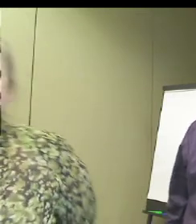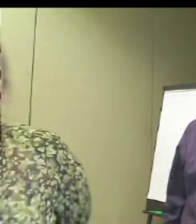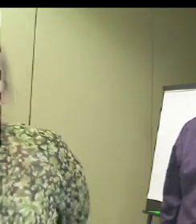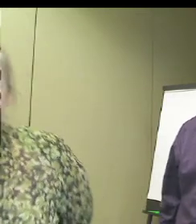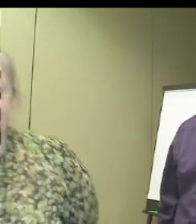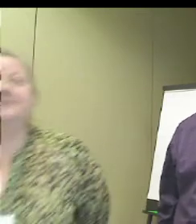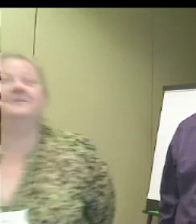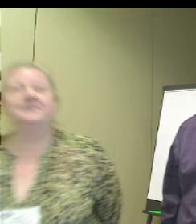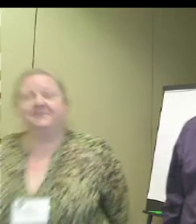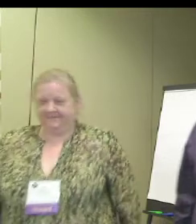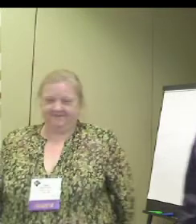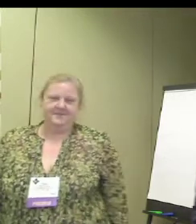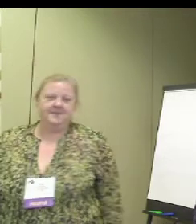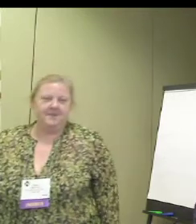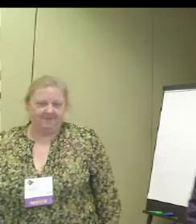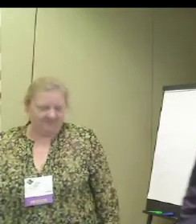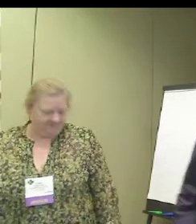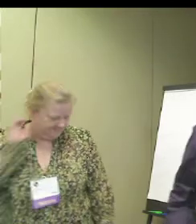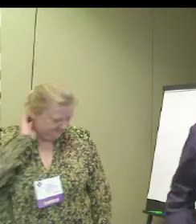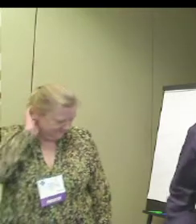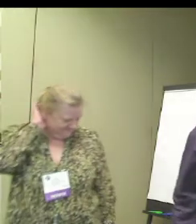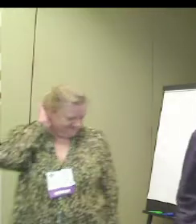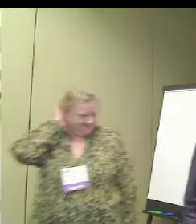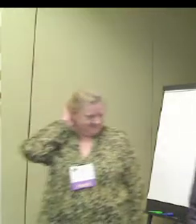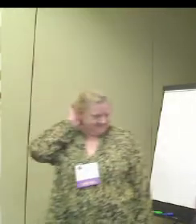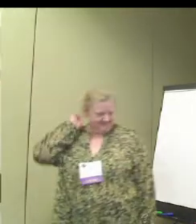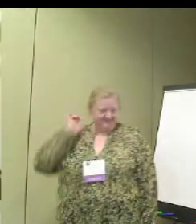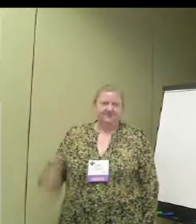And that's it for us. Thank you very much.